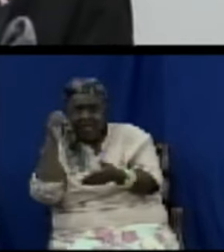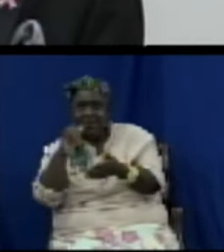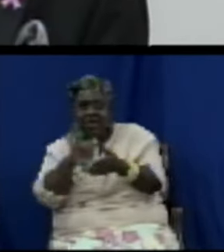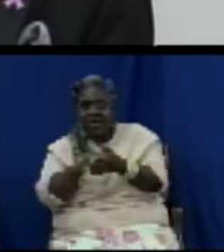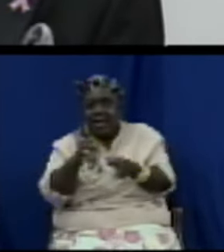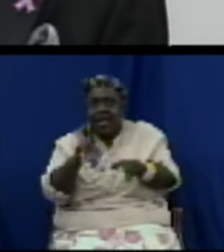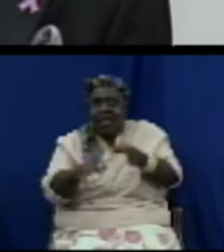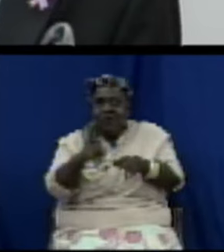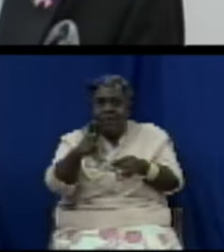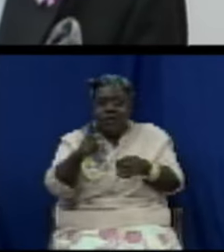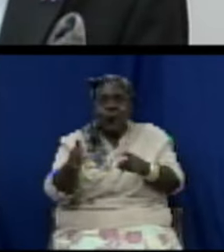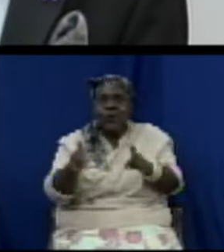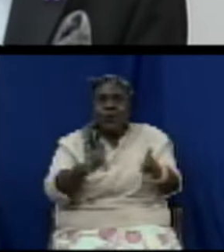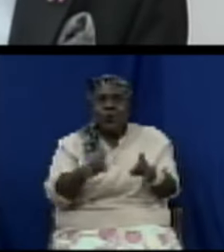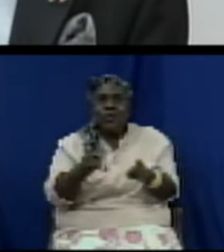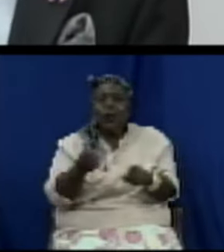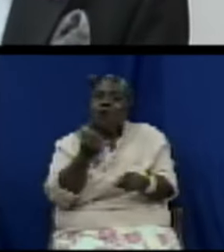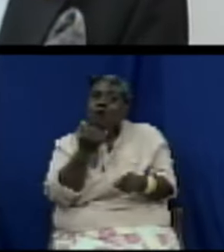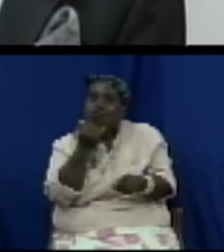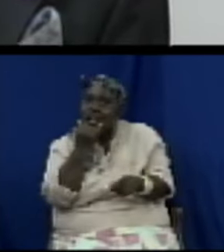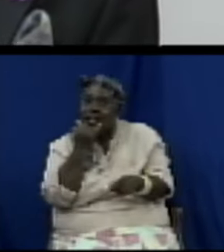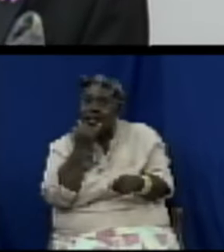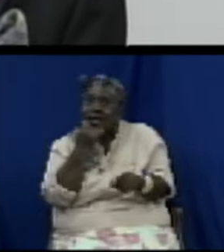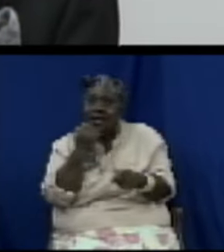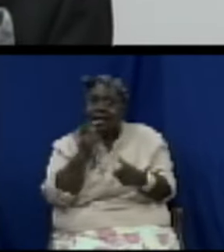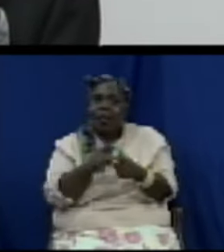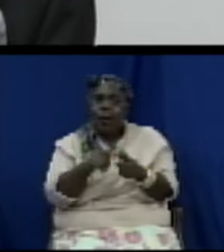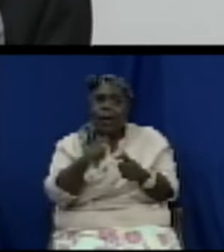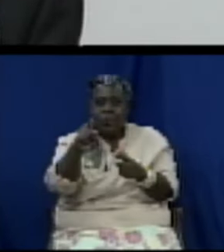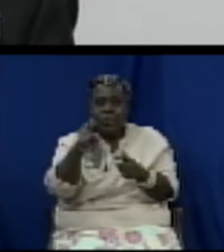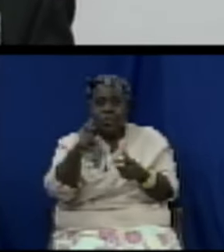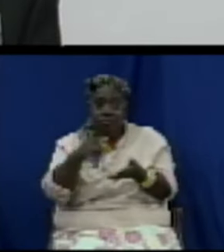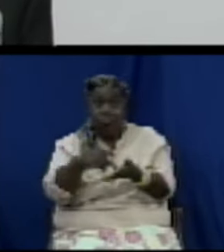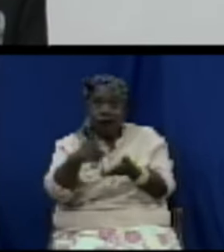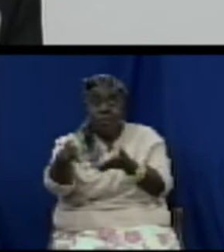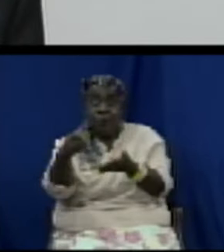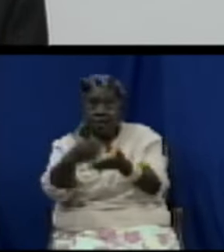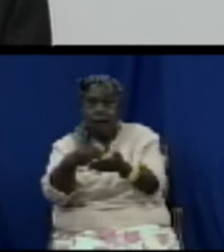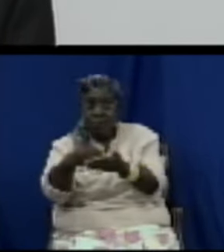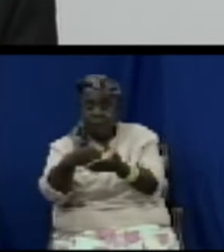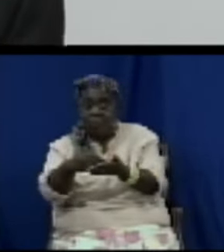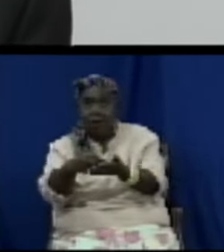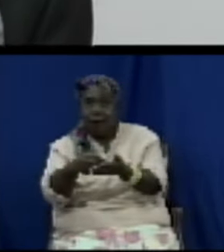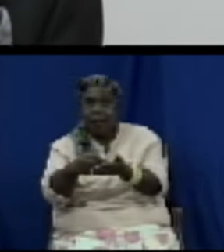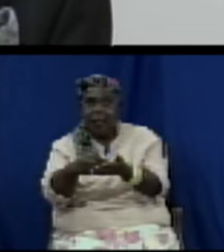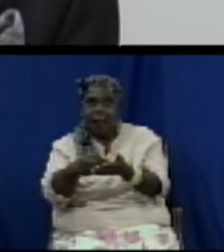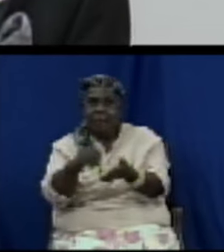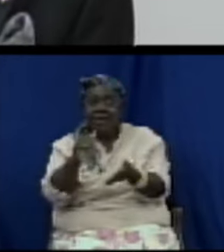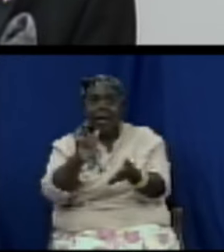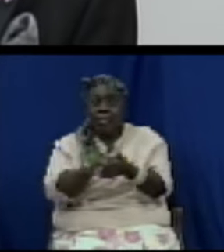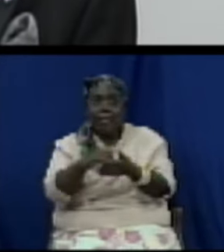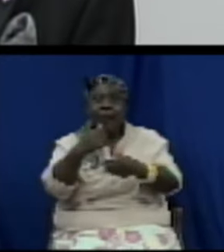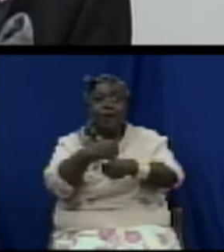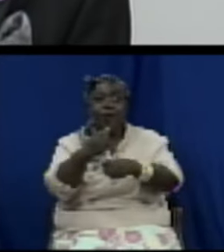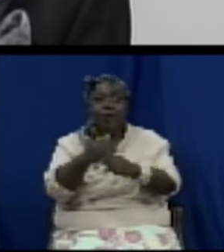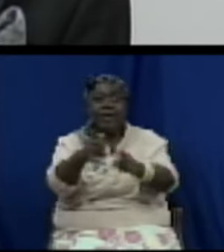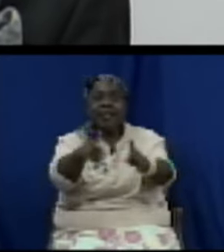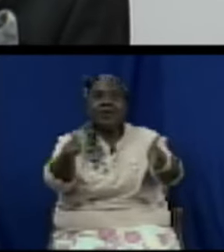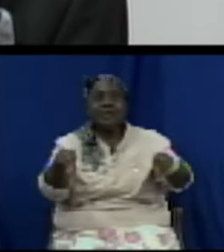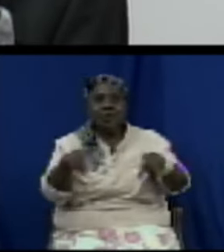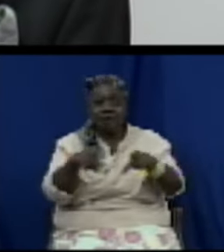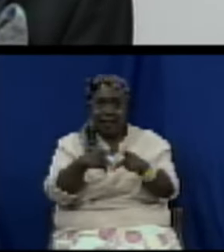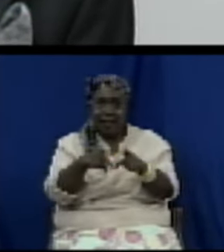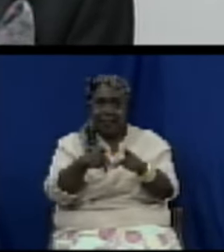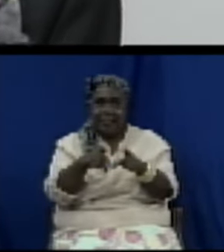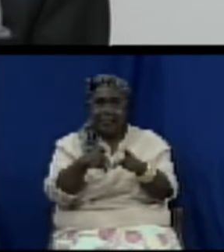consumer protection laws and prioritize consumer safety we will